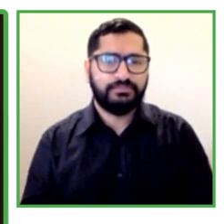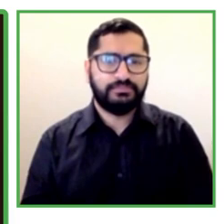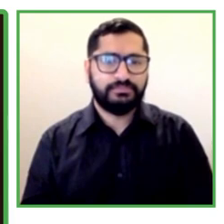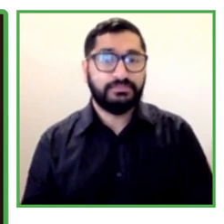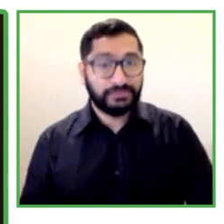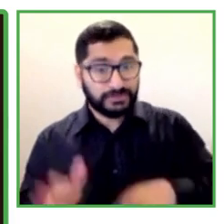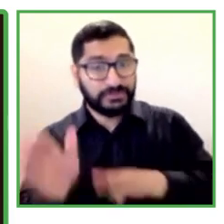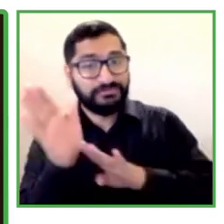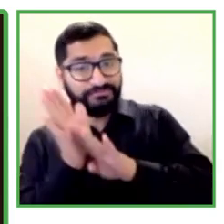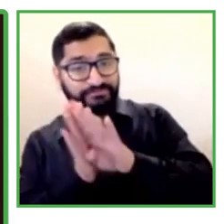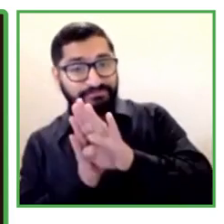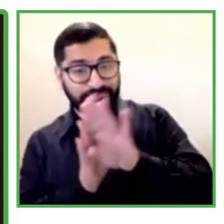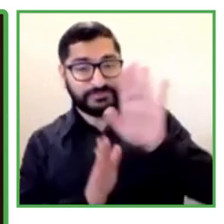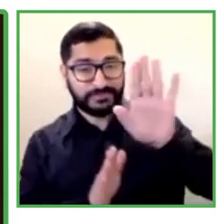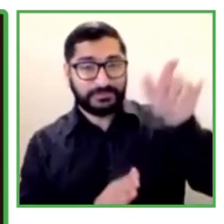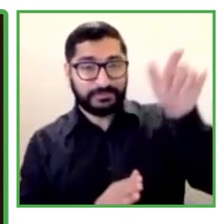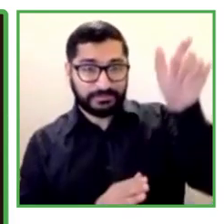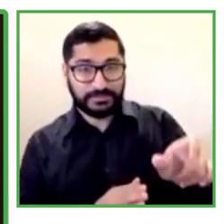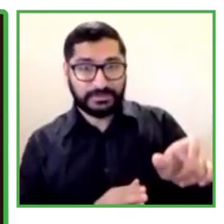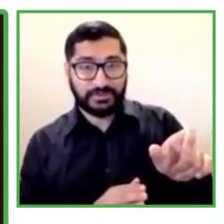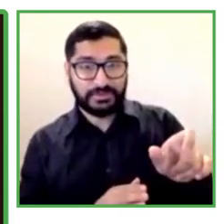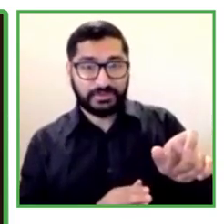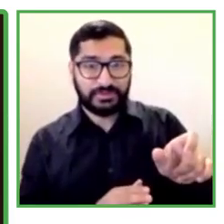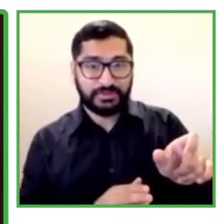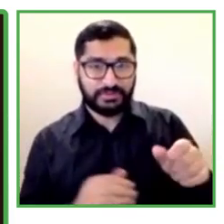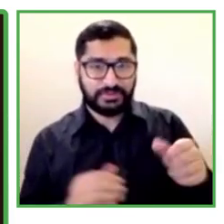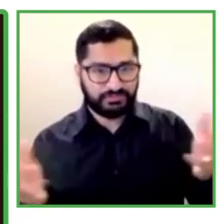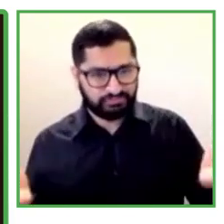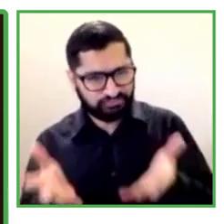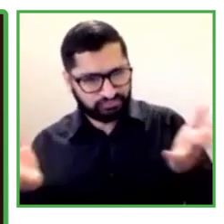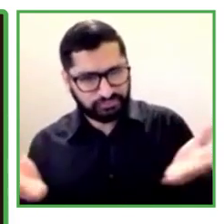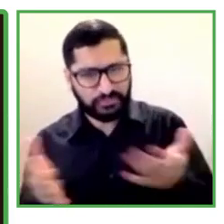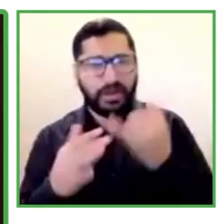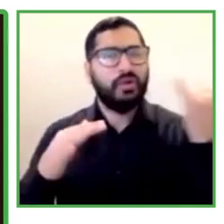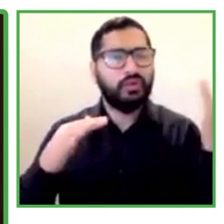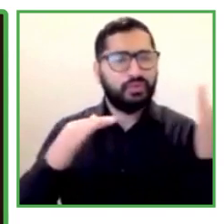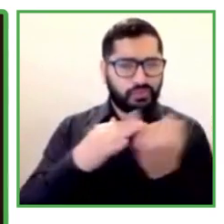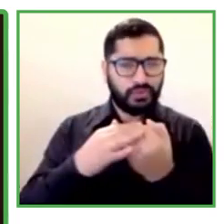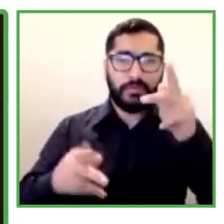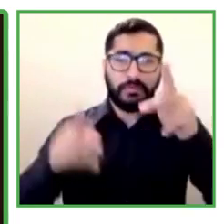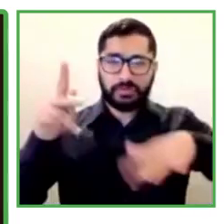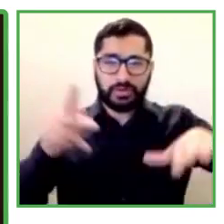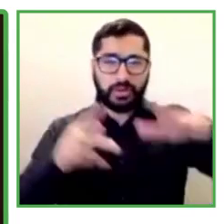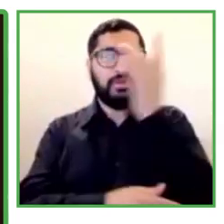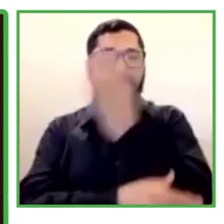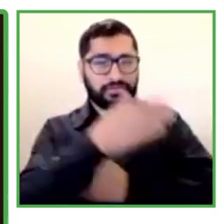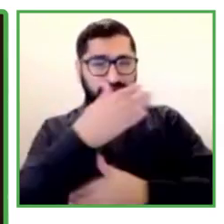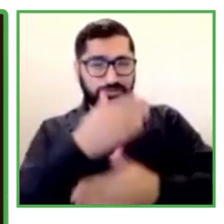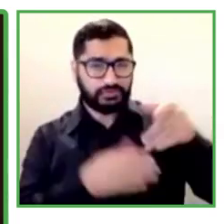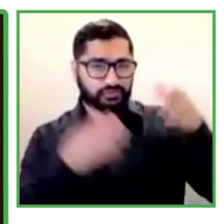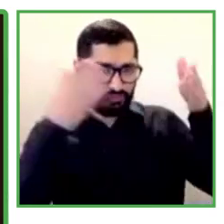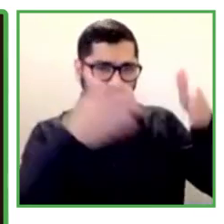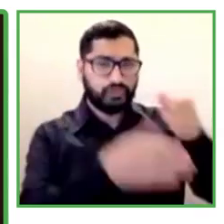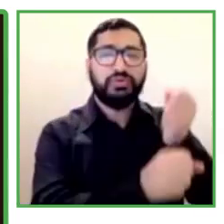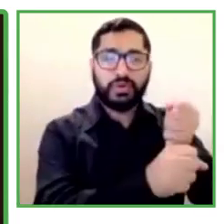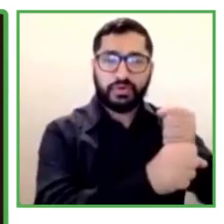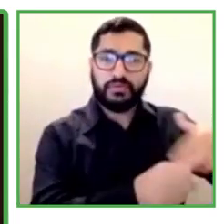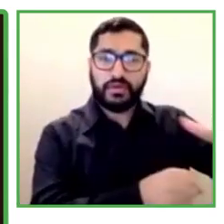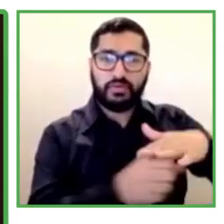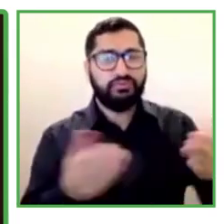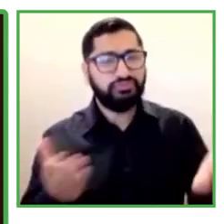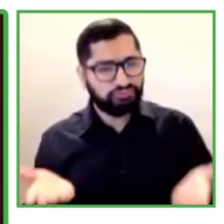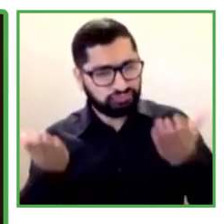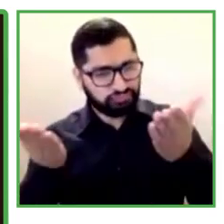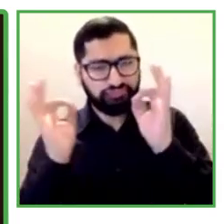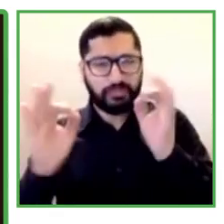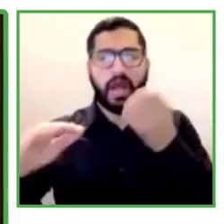in workplaces providing accessibility and inclusion coaching services.